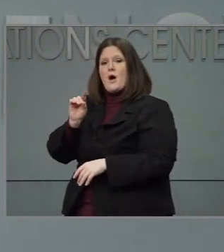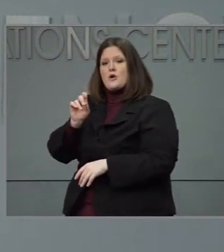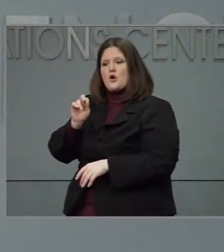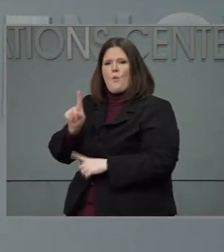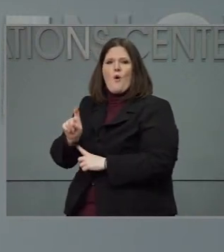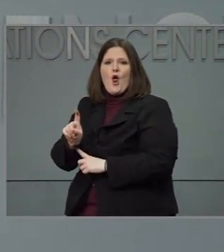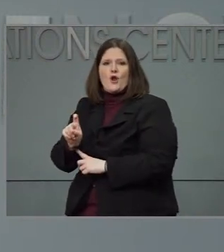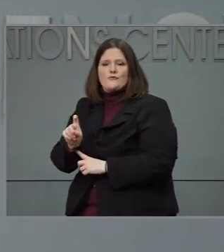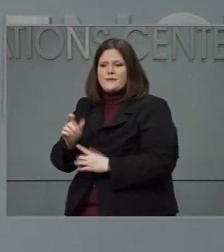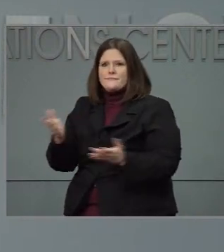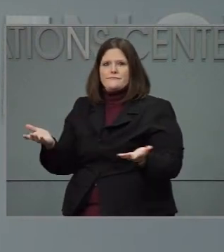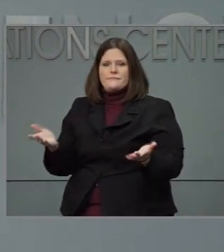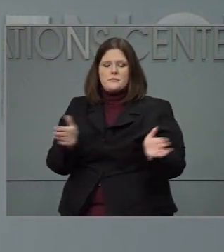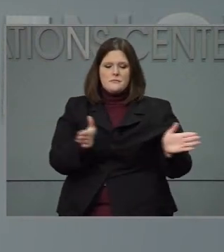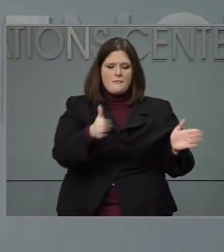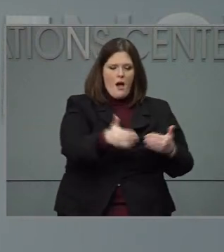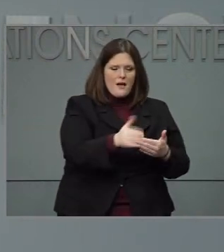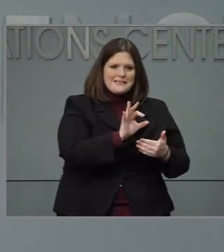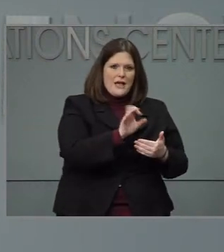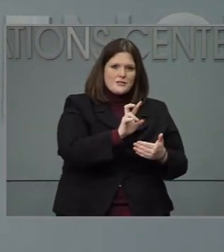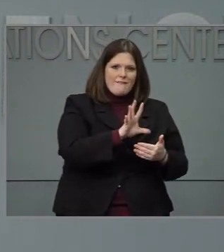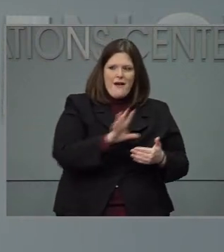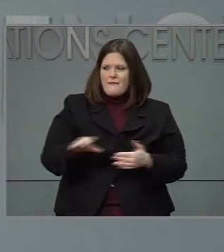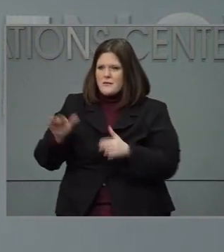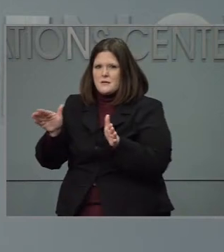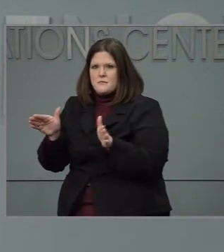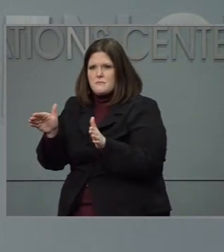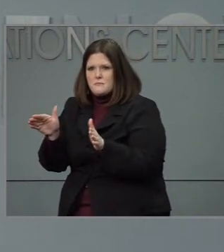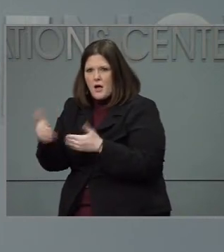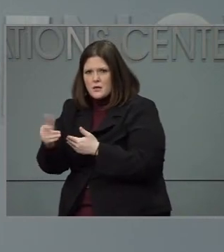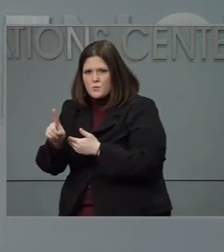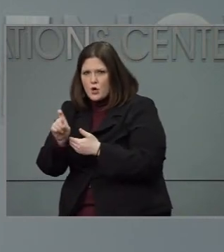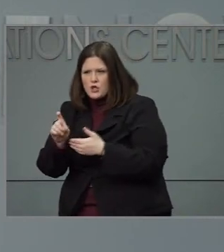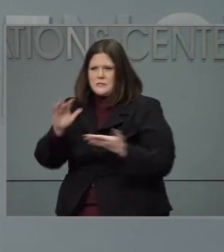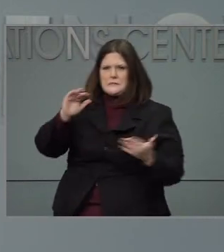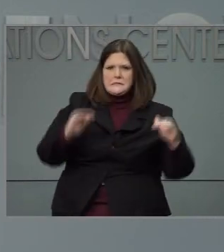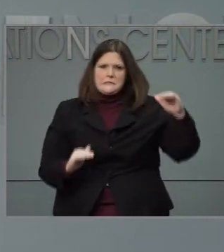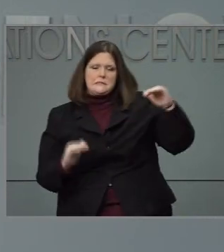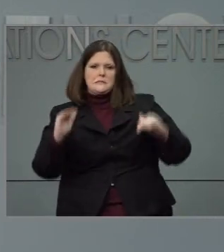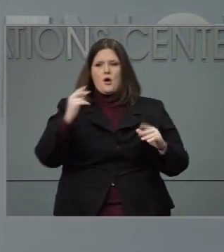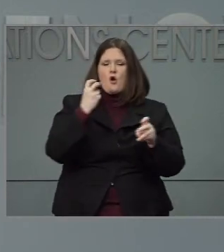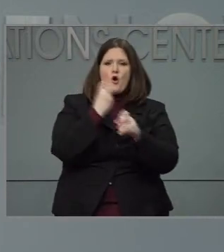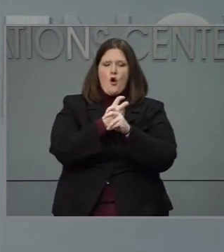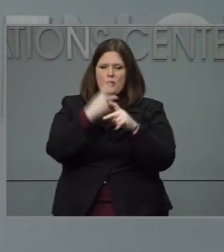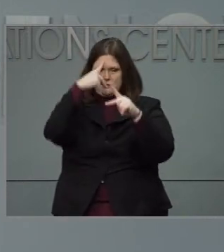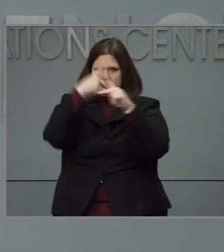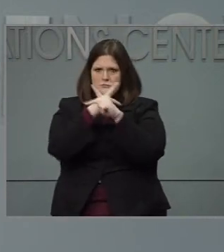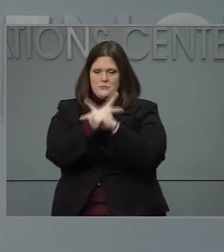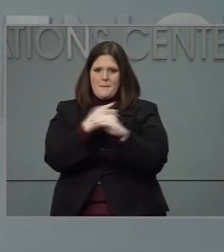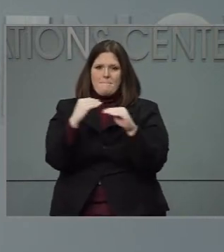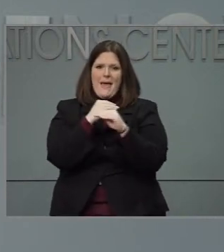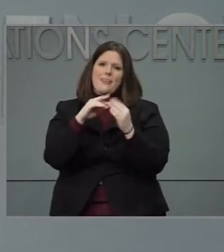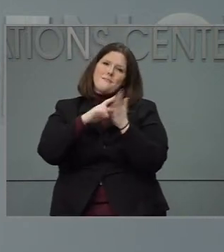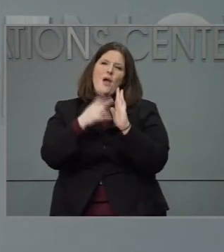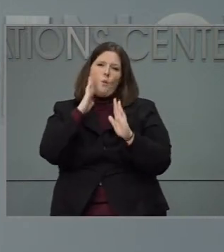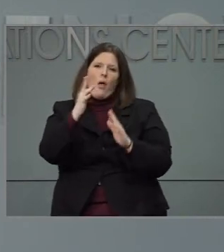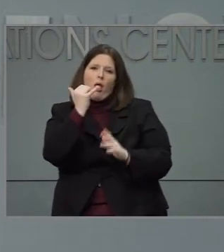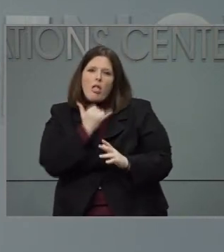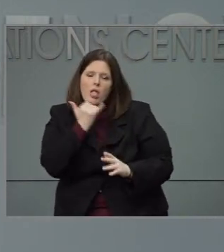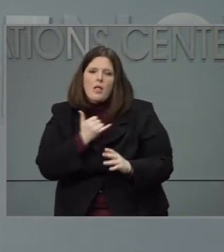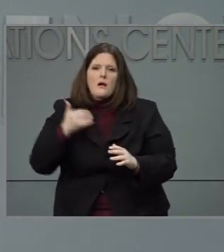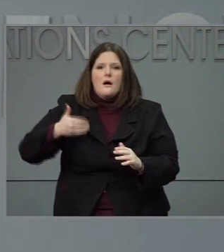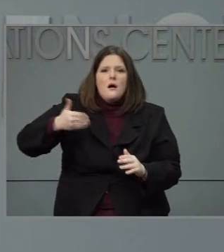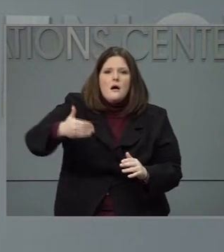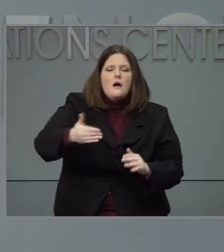means that the math can't ever be perfect. But what we expect going forward and what we have seen this week is that we're getting about